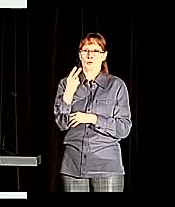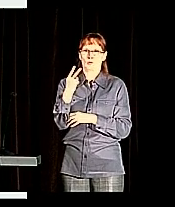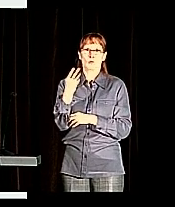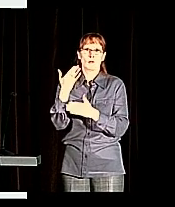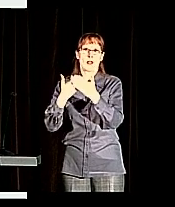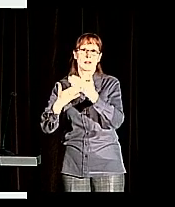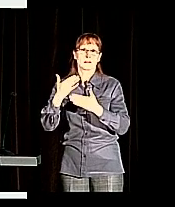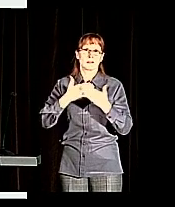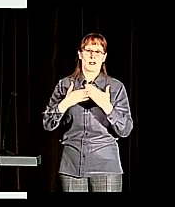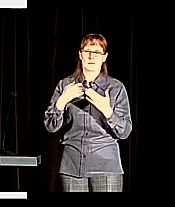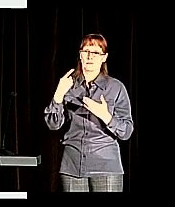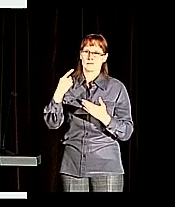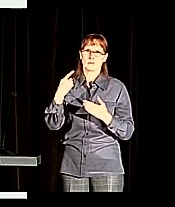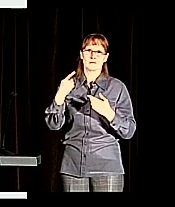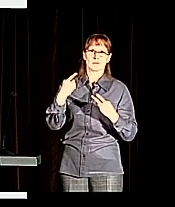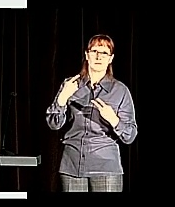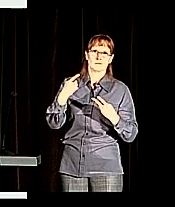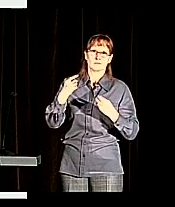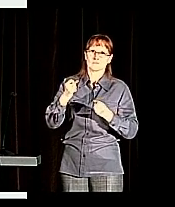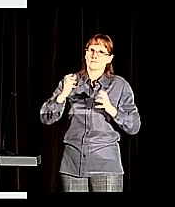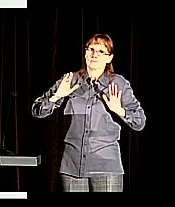movement and an internal movement.